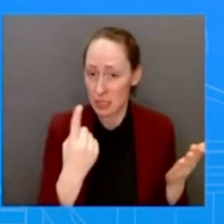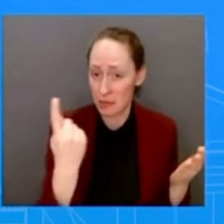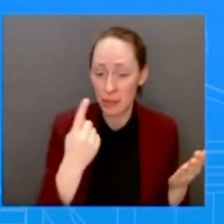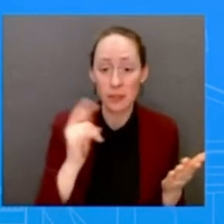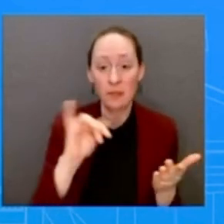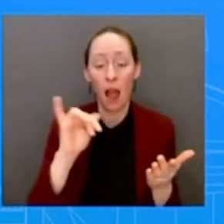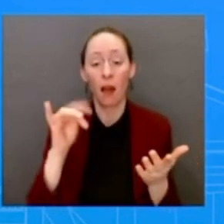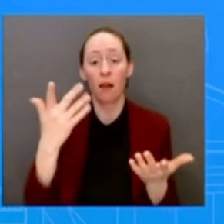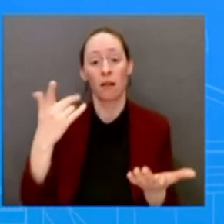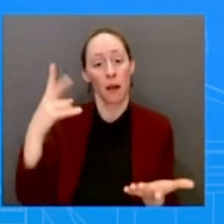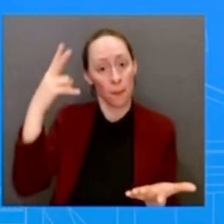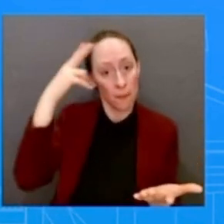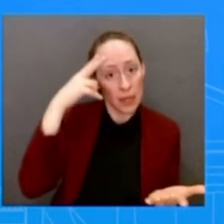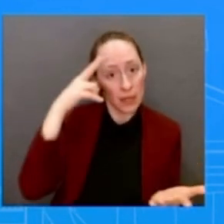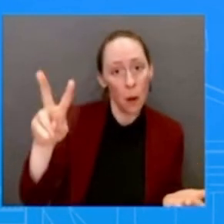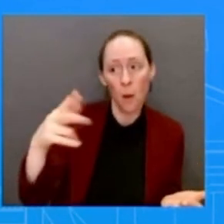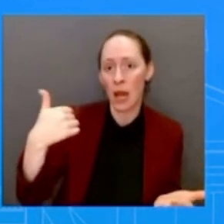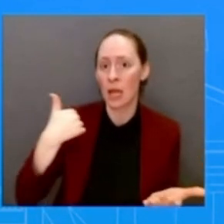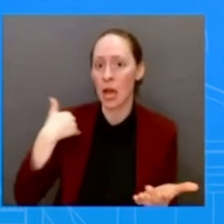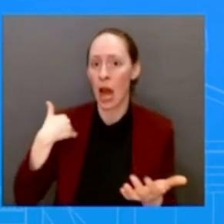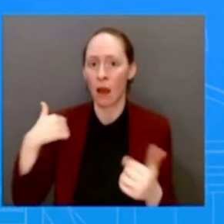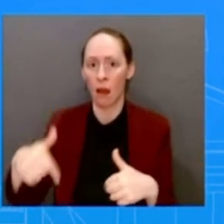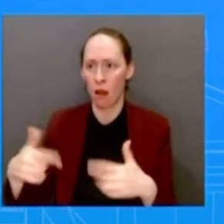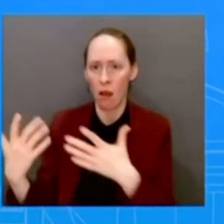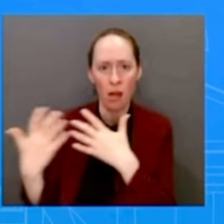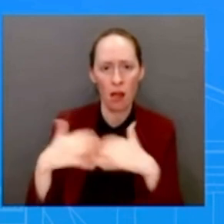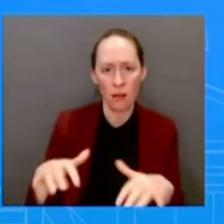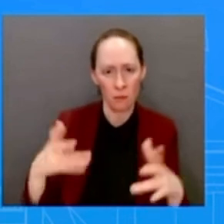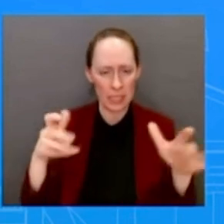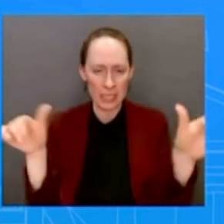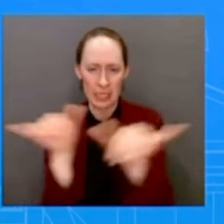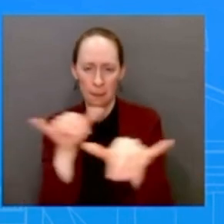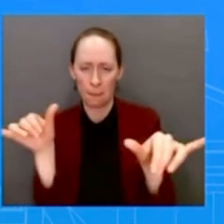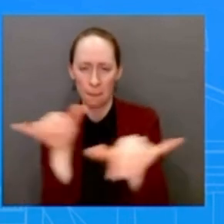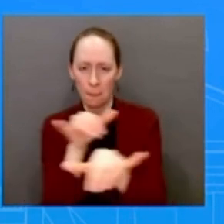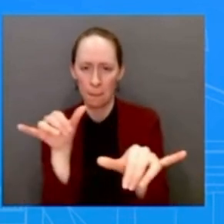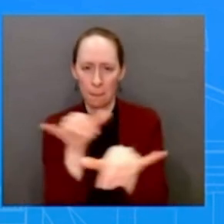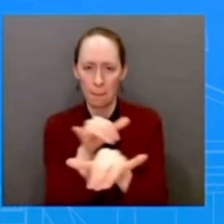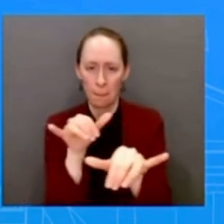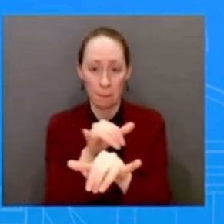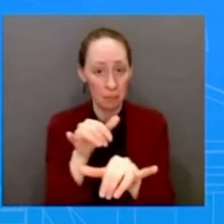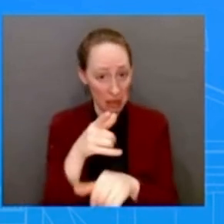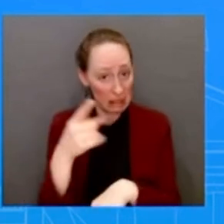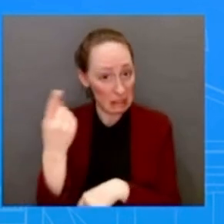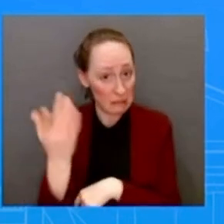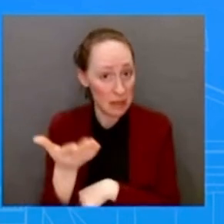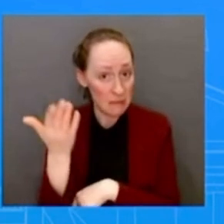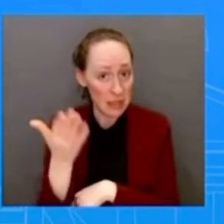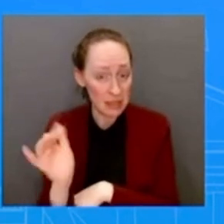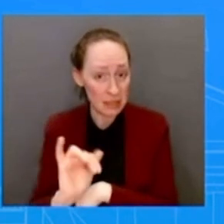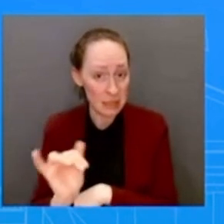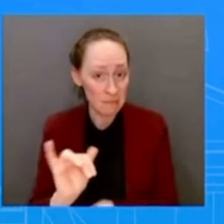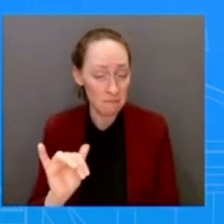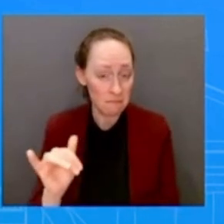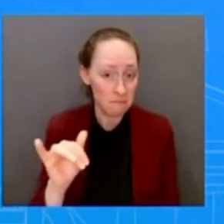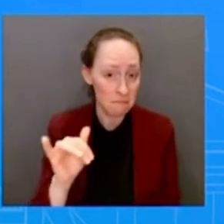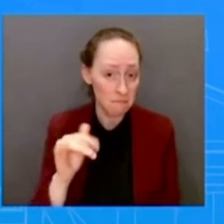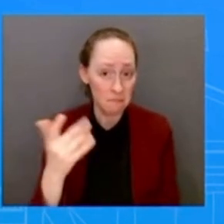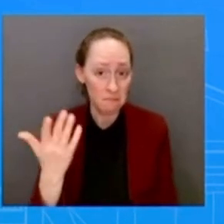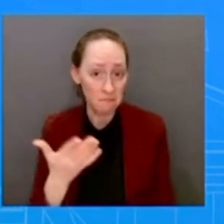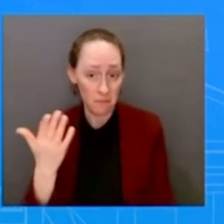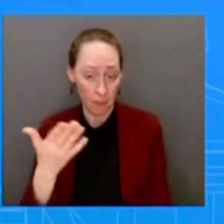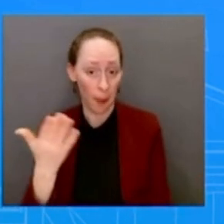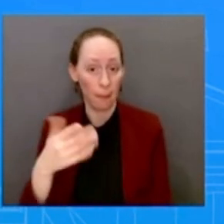some kind of a deal, at least on a very high level, when Funderland arrives next week? Ms. Yeah, I don't want to get ahead of